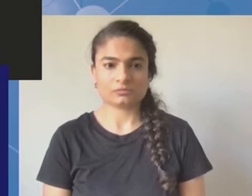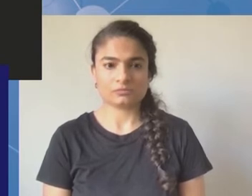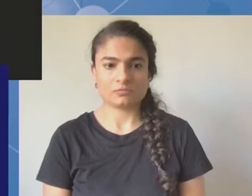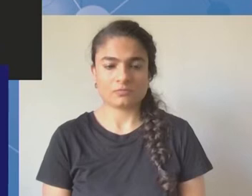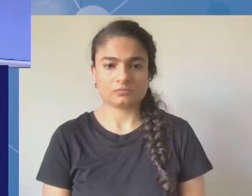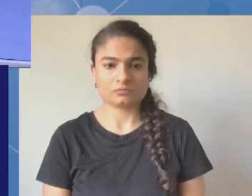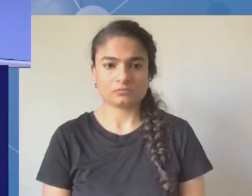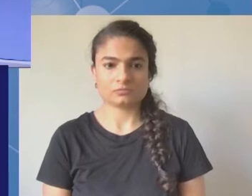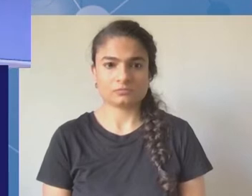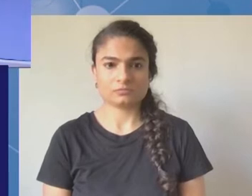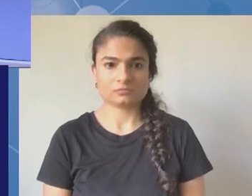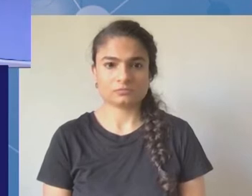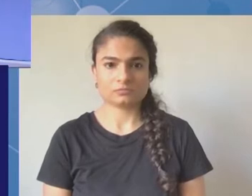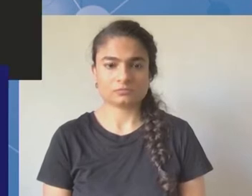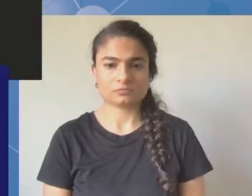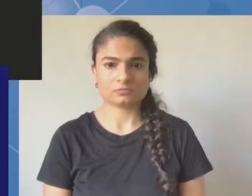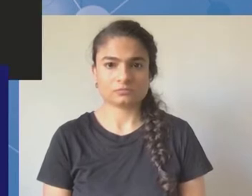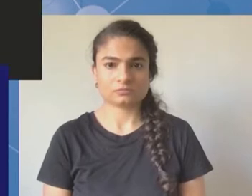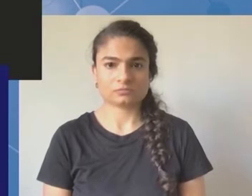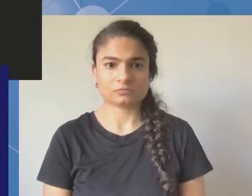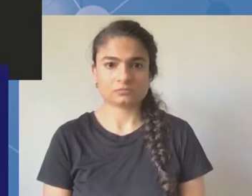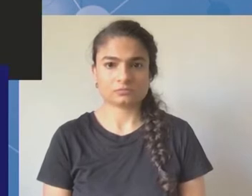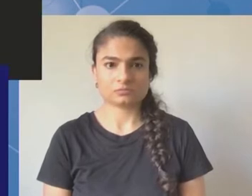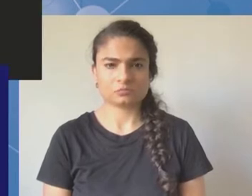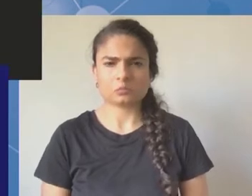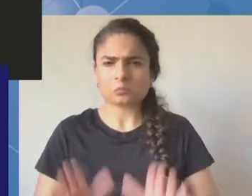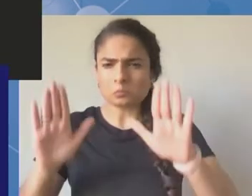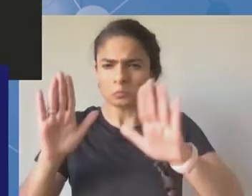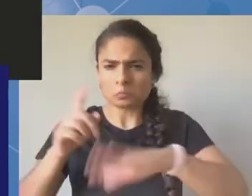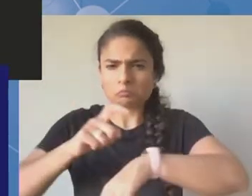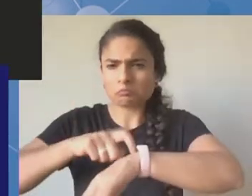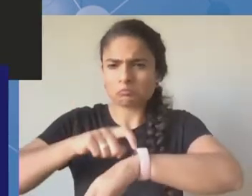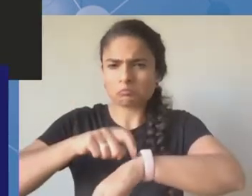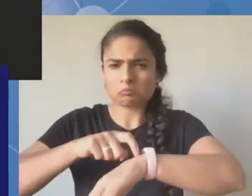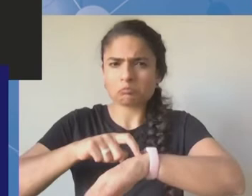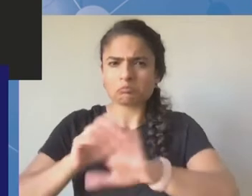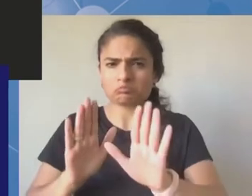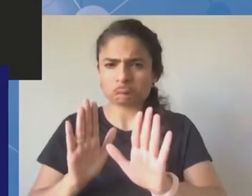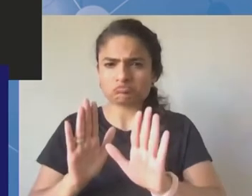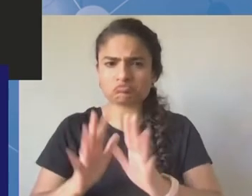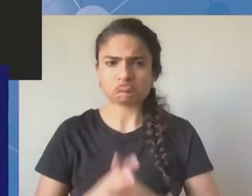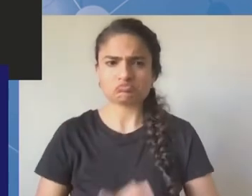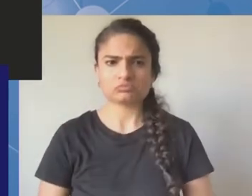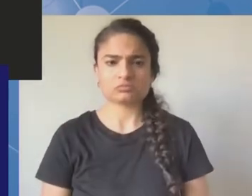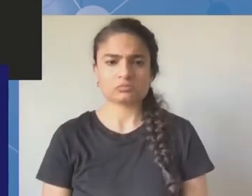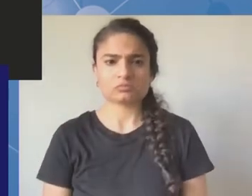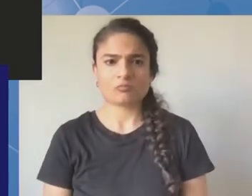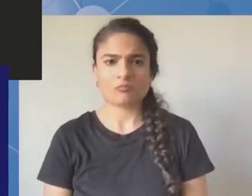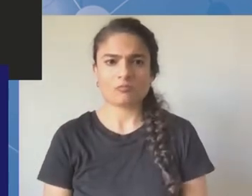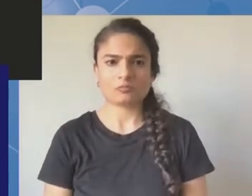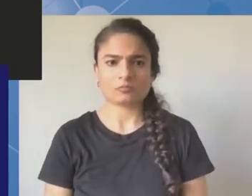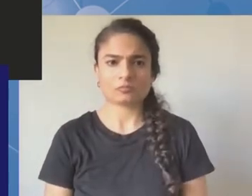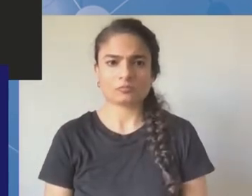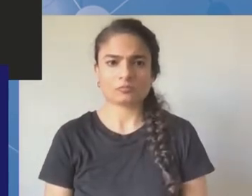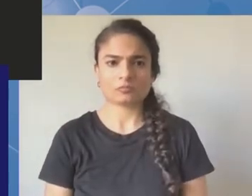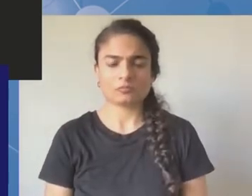Hello. My name is Sara Naode Ayi from Ghana Communication Technology University. And I want to